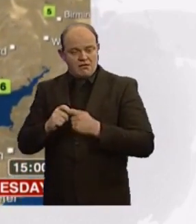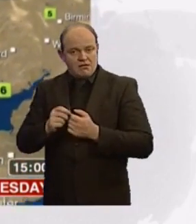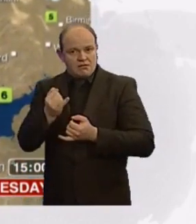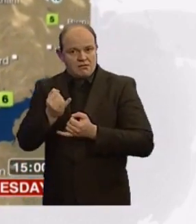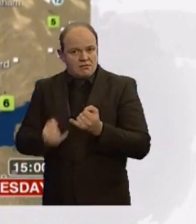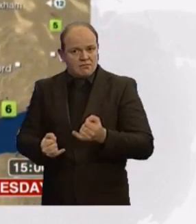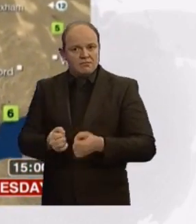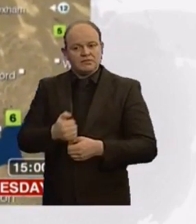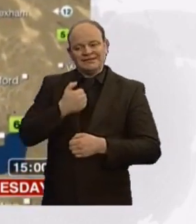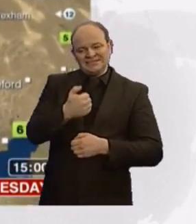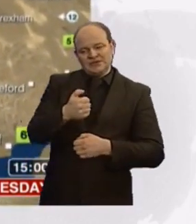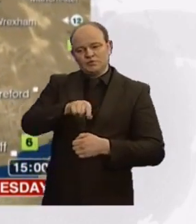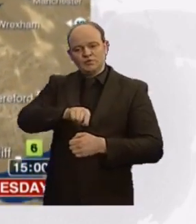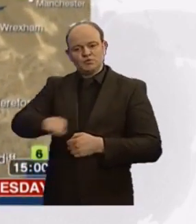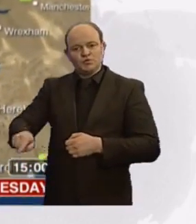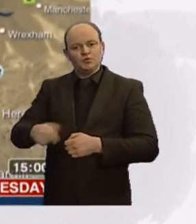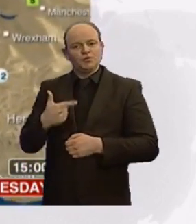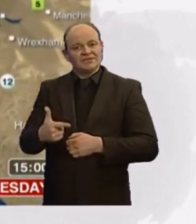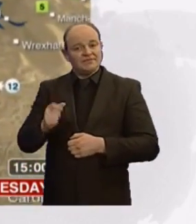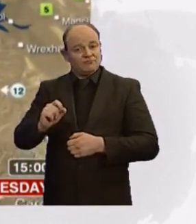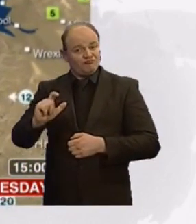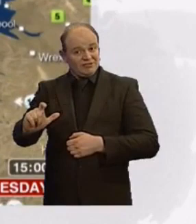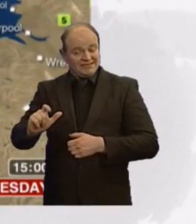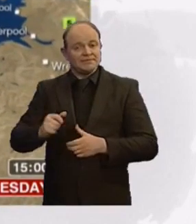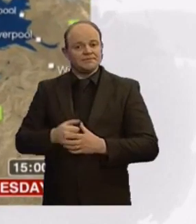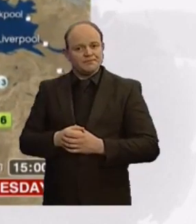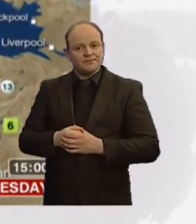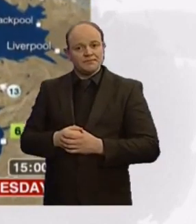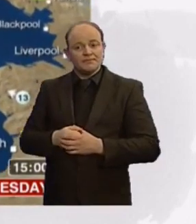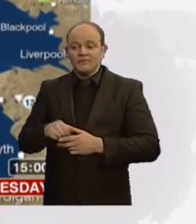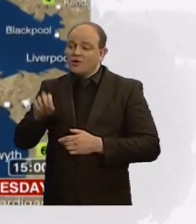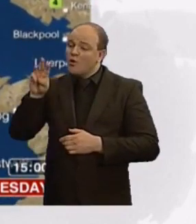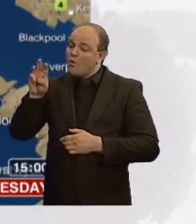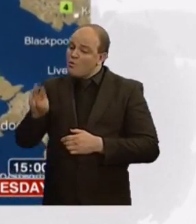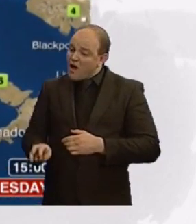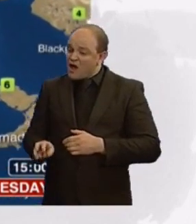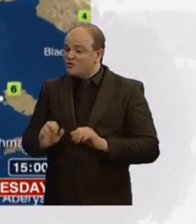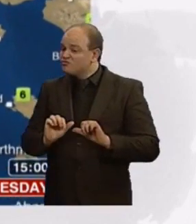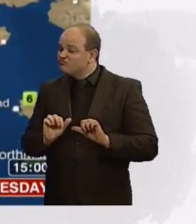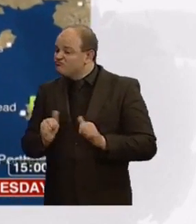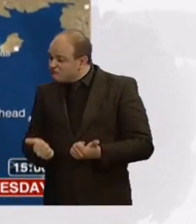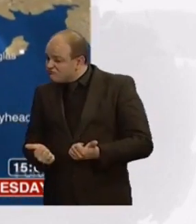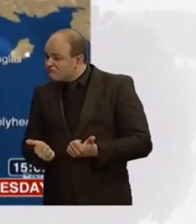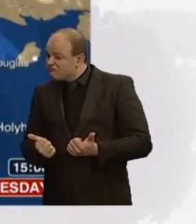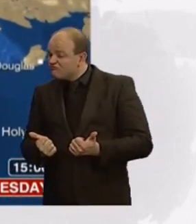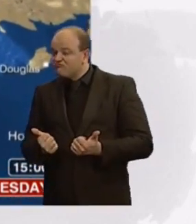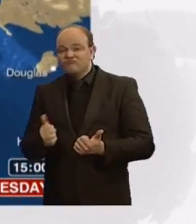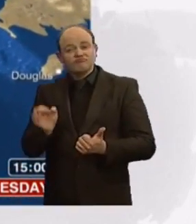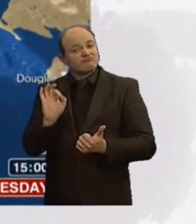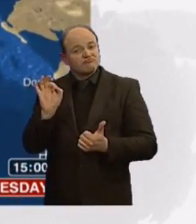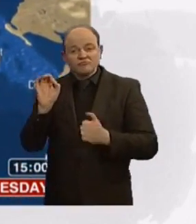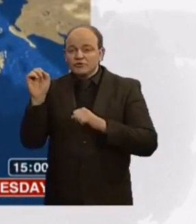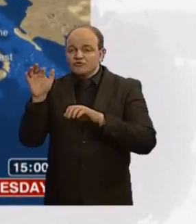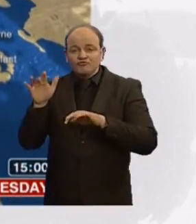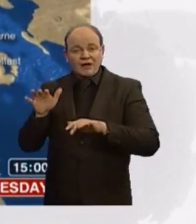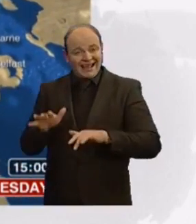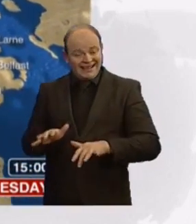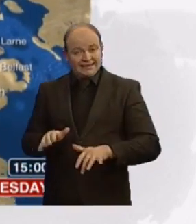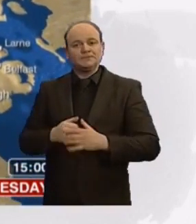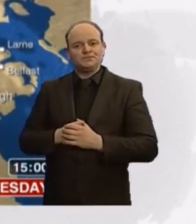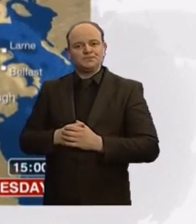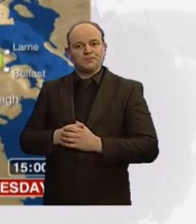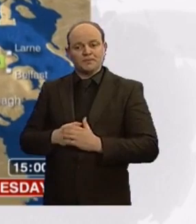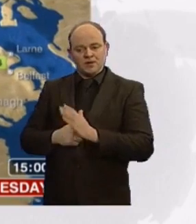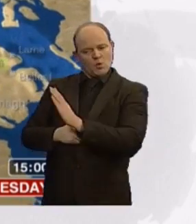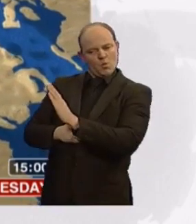feeling colder than that. And across Wales, a lot of cloud, but it is dry. Now most of us in Northern Ireland will have a dry afternoon, but again, it's the further west